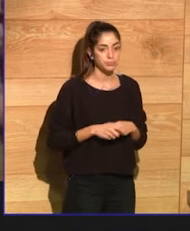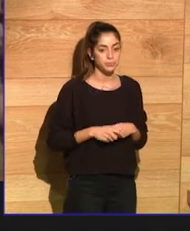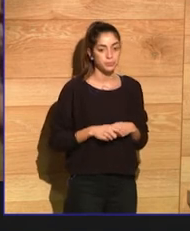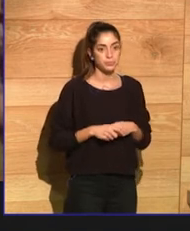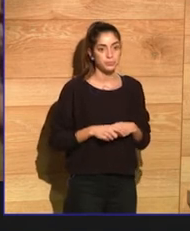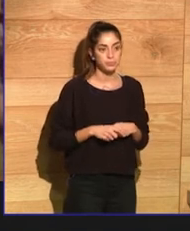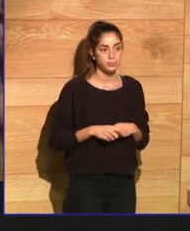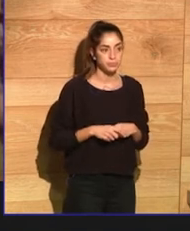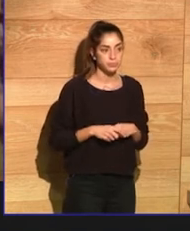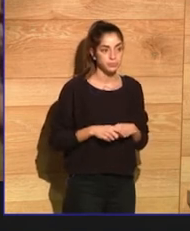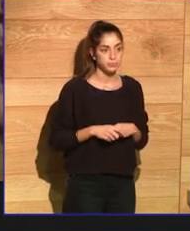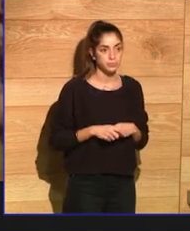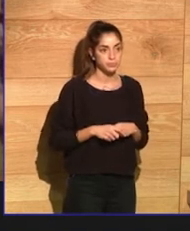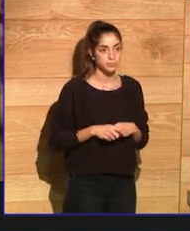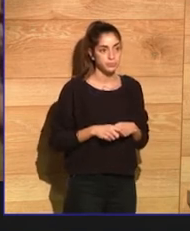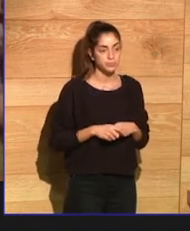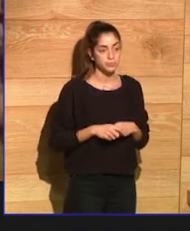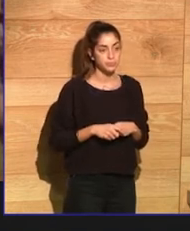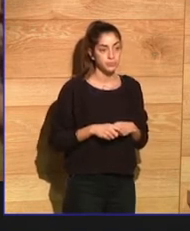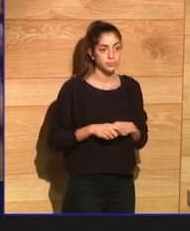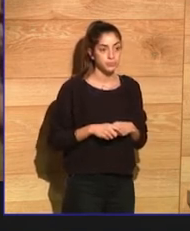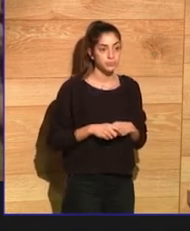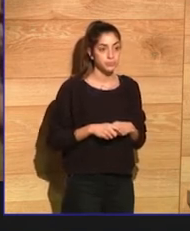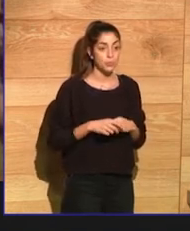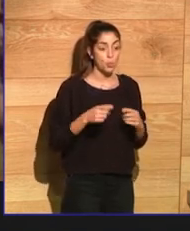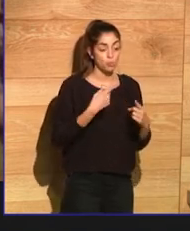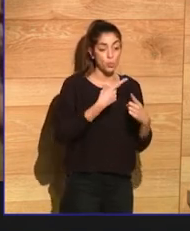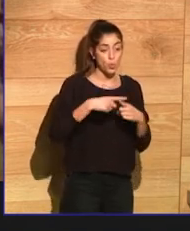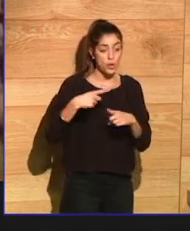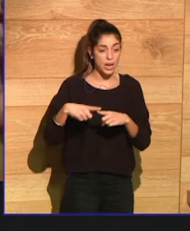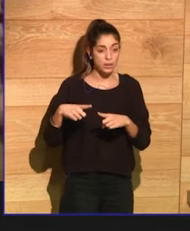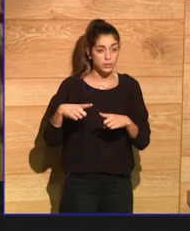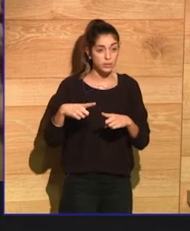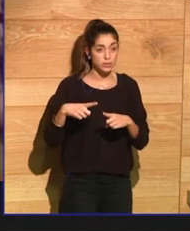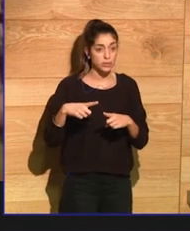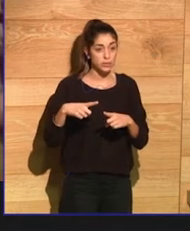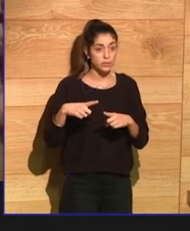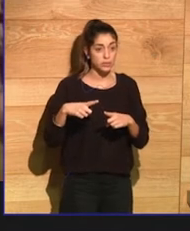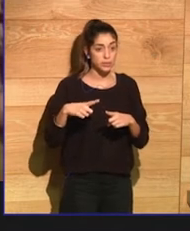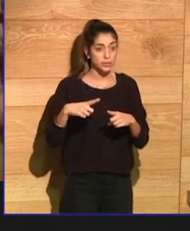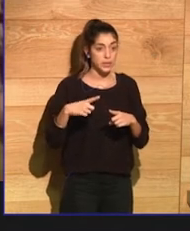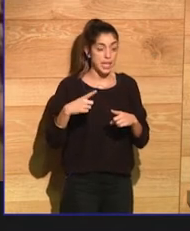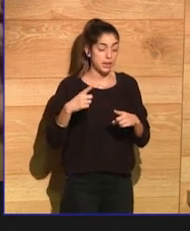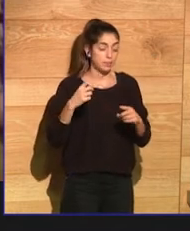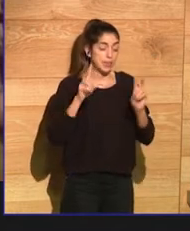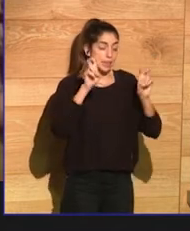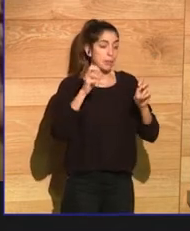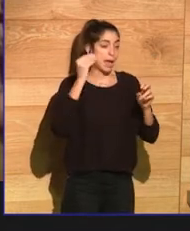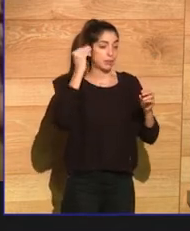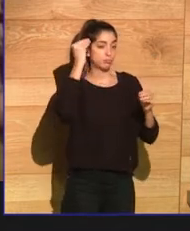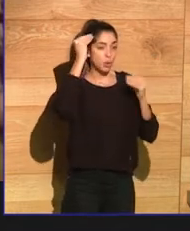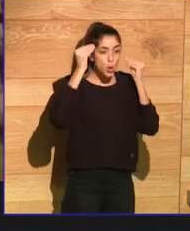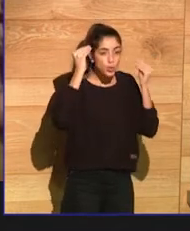You know, one aspect of an awareness of stagnation is,